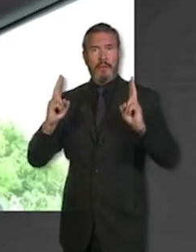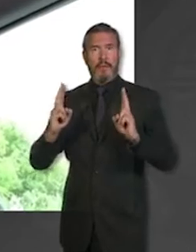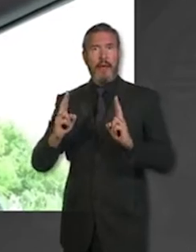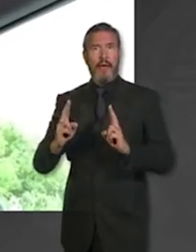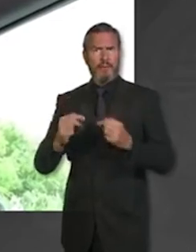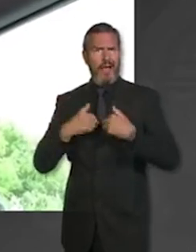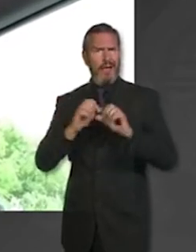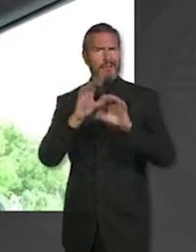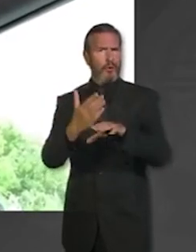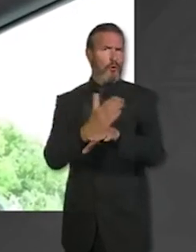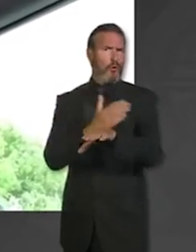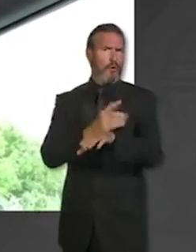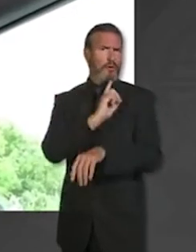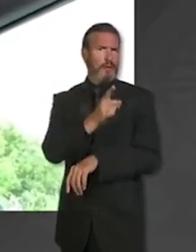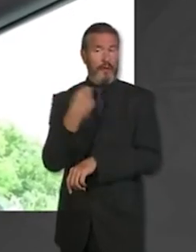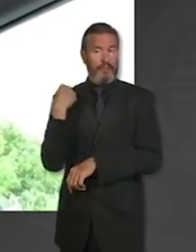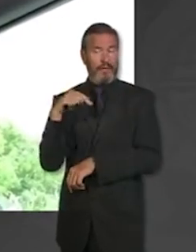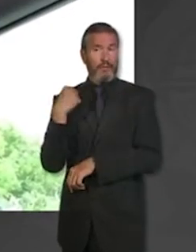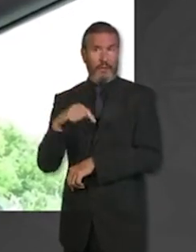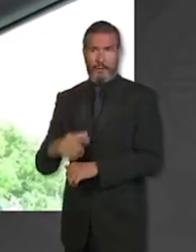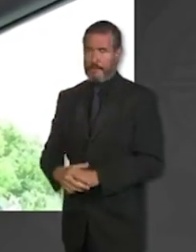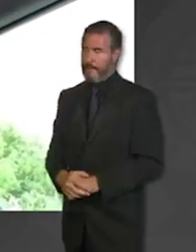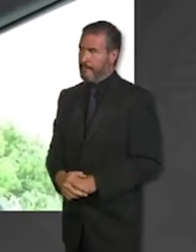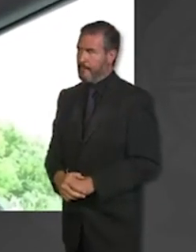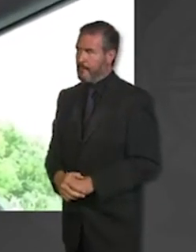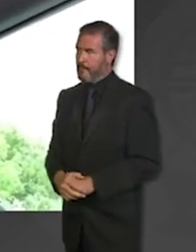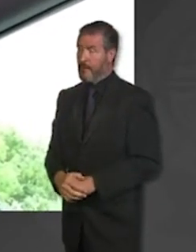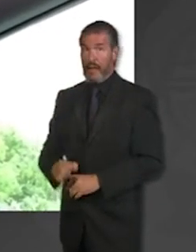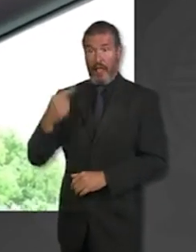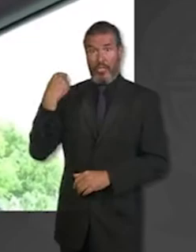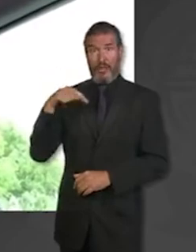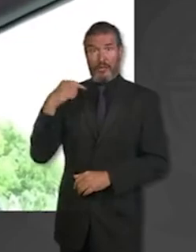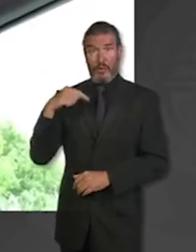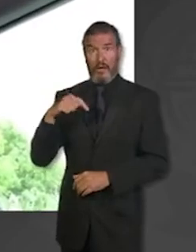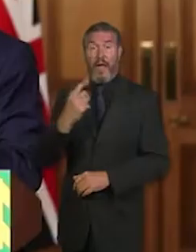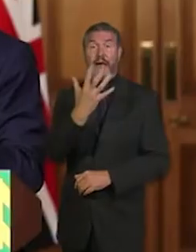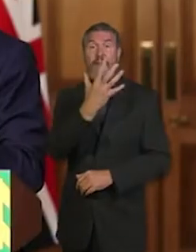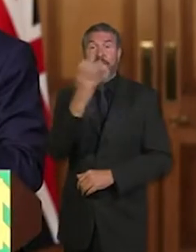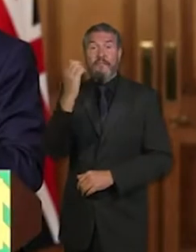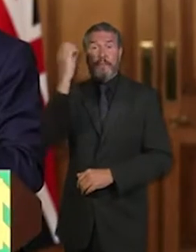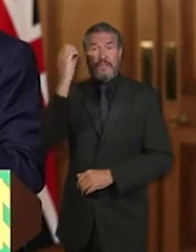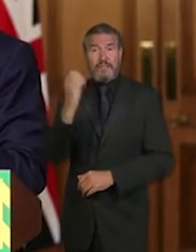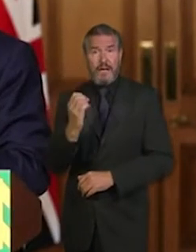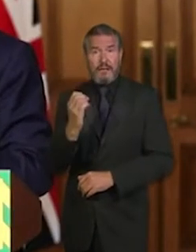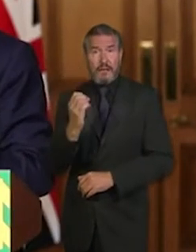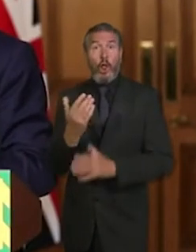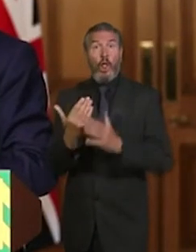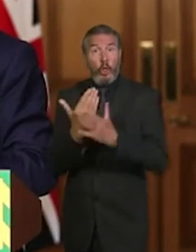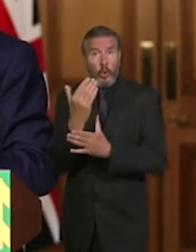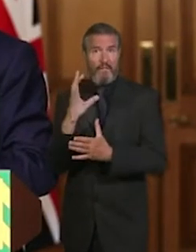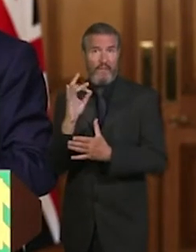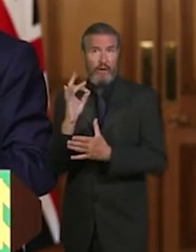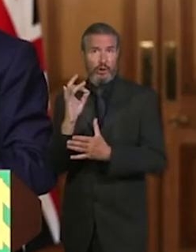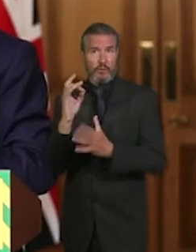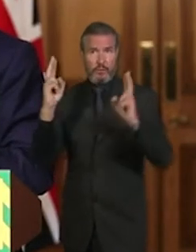week, the latest weekly figures show an almost 50% fall in the number of new care homes reporting an outbreak shows a significant